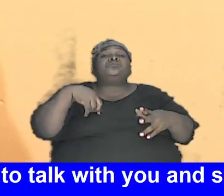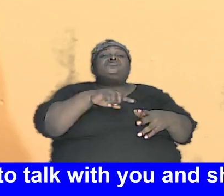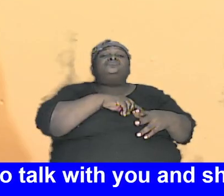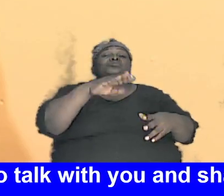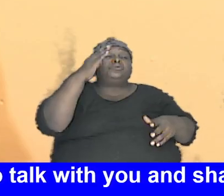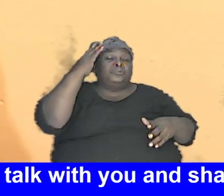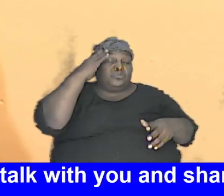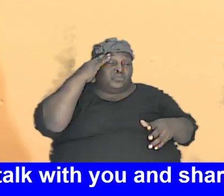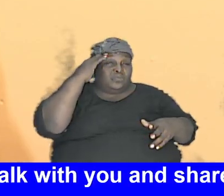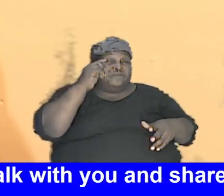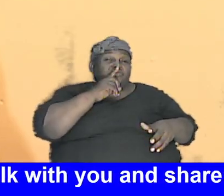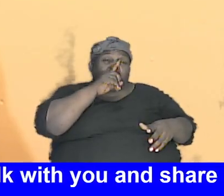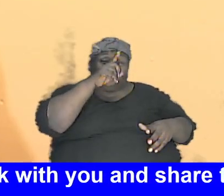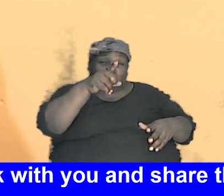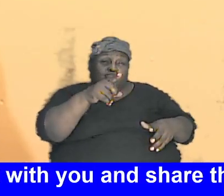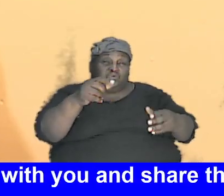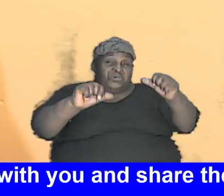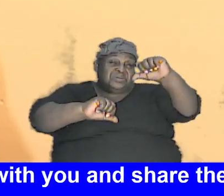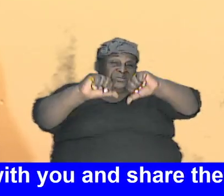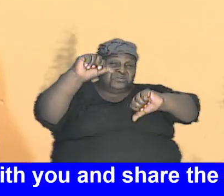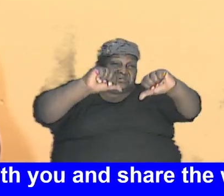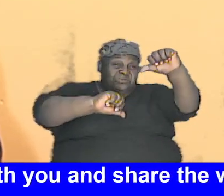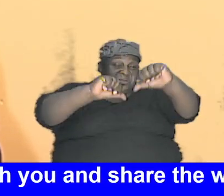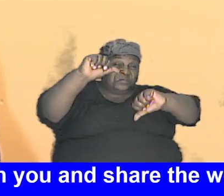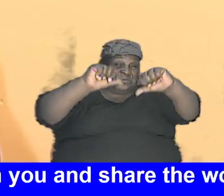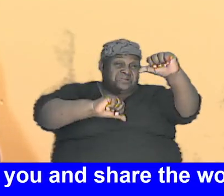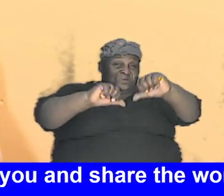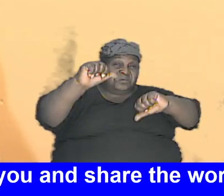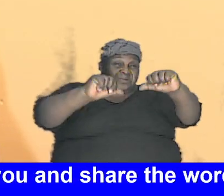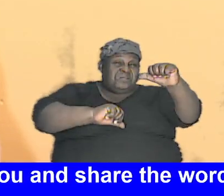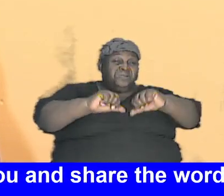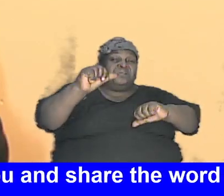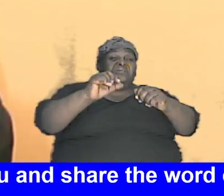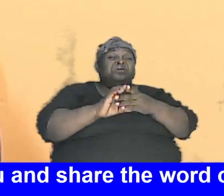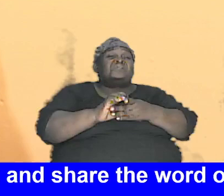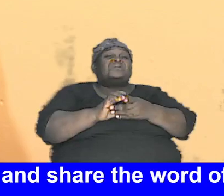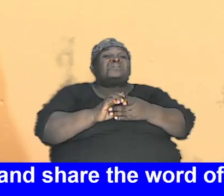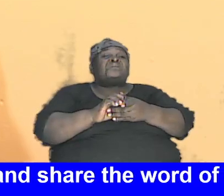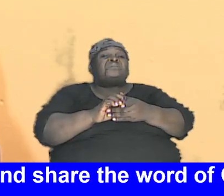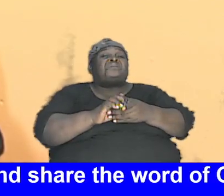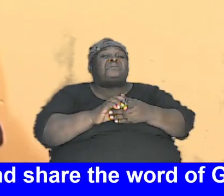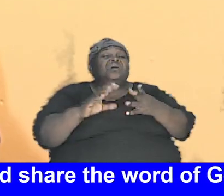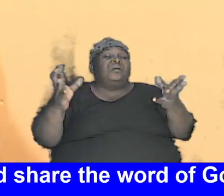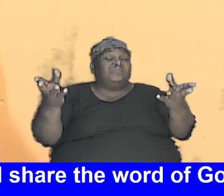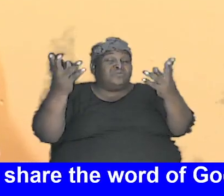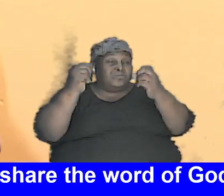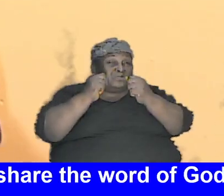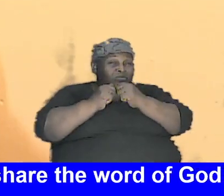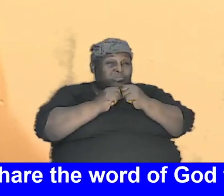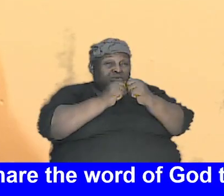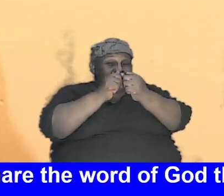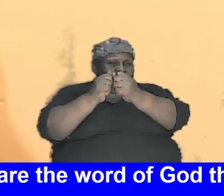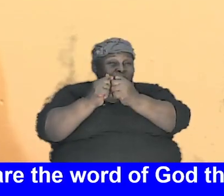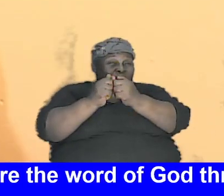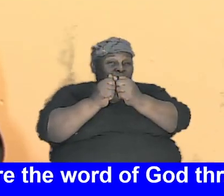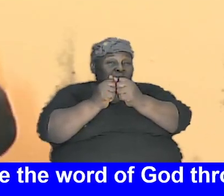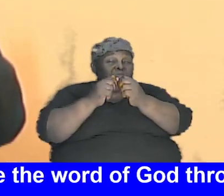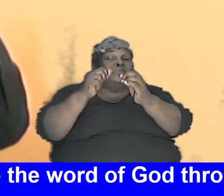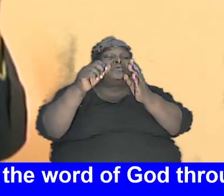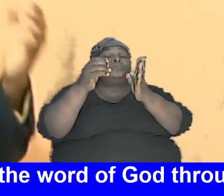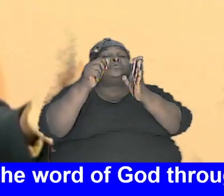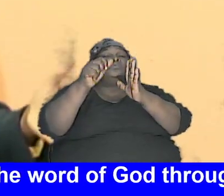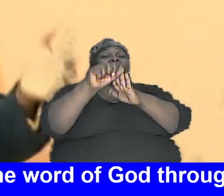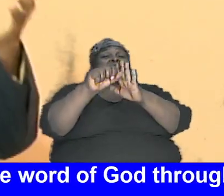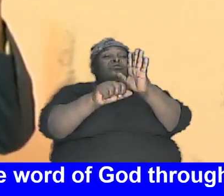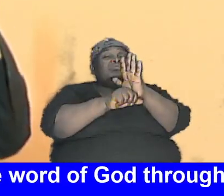factually scientifically medically and it corroborates and tie in with the scripture which